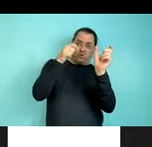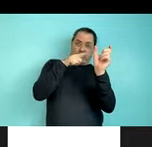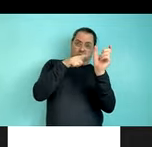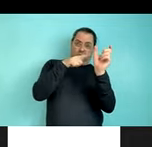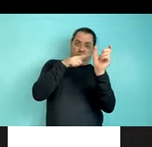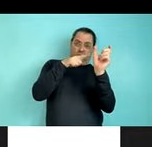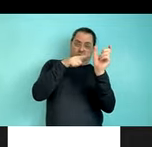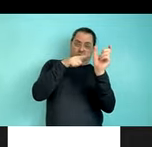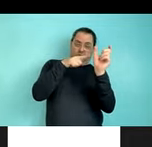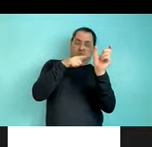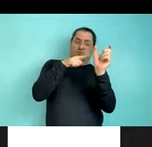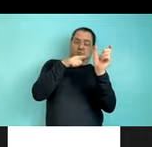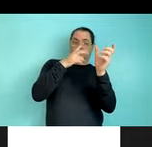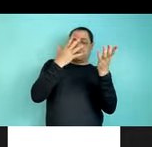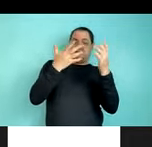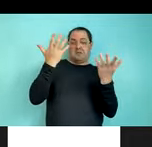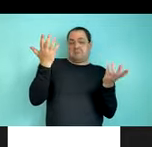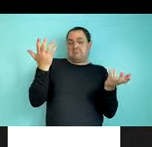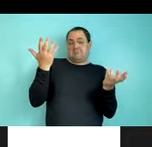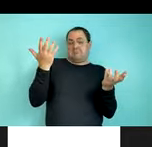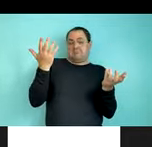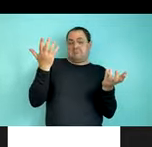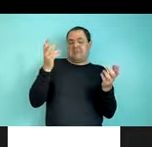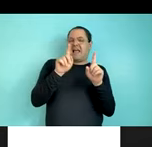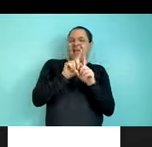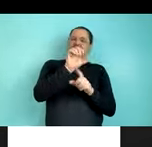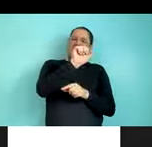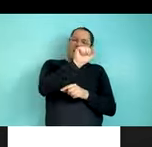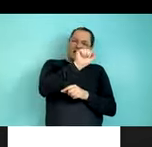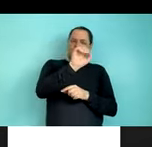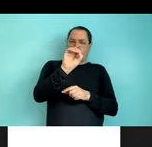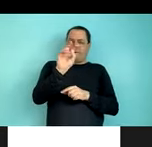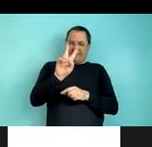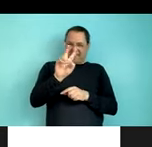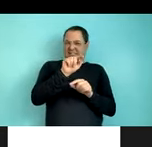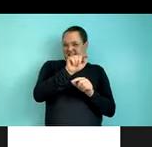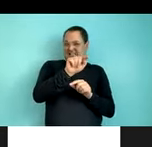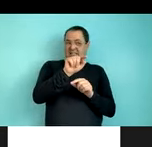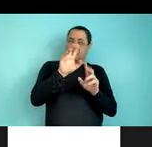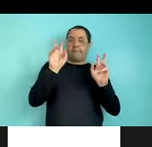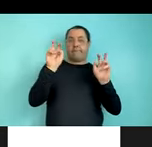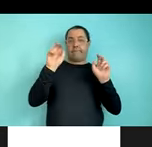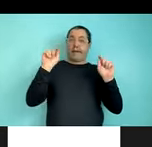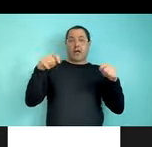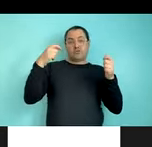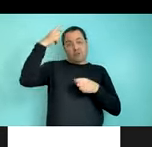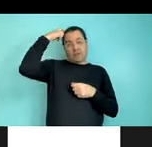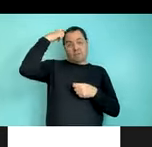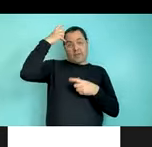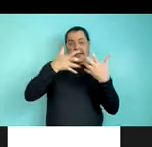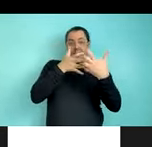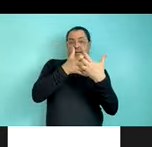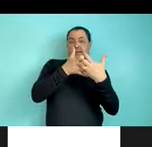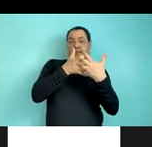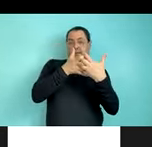cross-linguistic bias, as in the case of SOV word orders, is a natural cognitive bias towards one